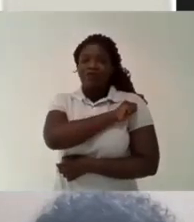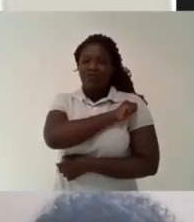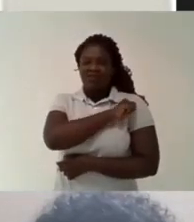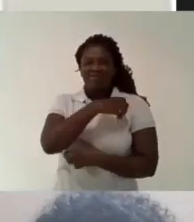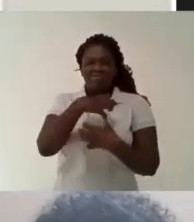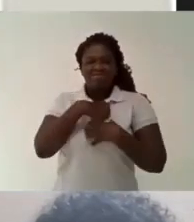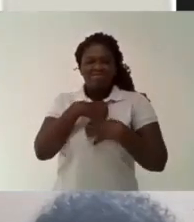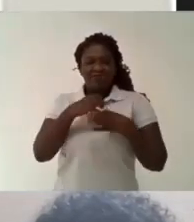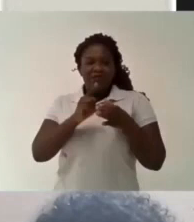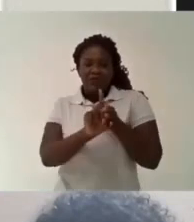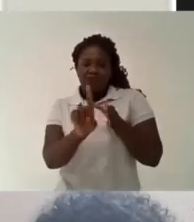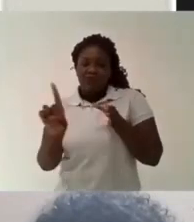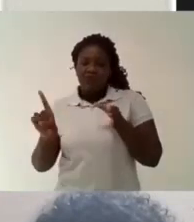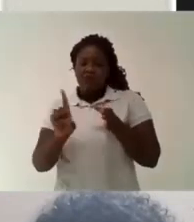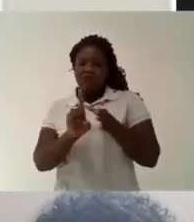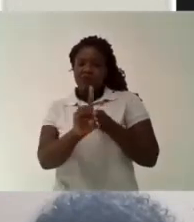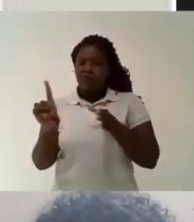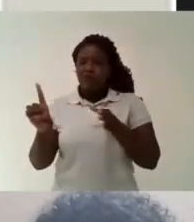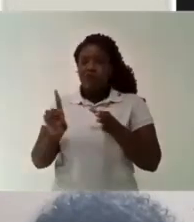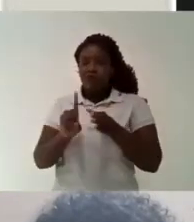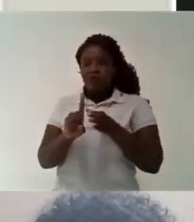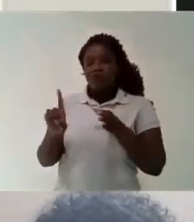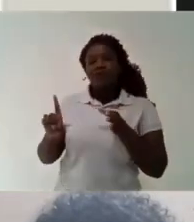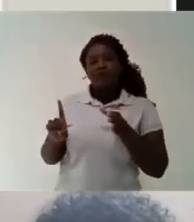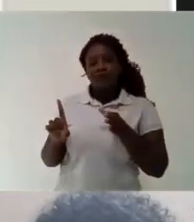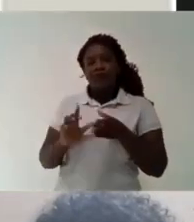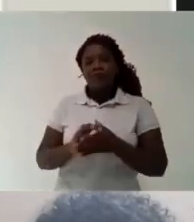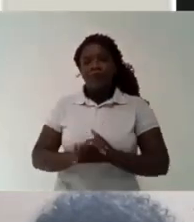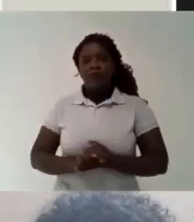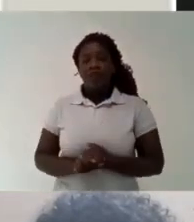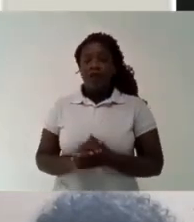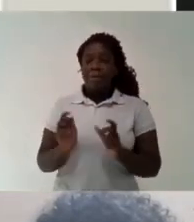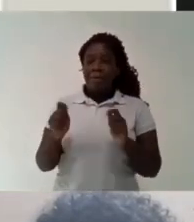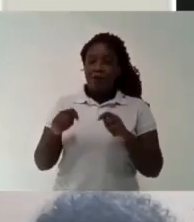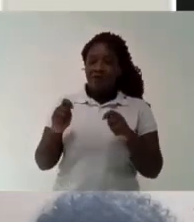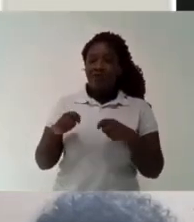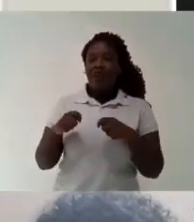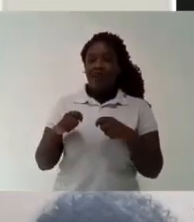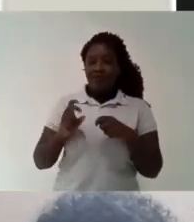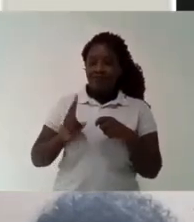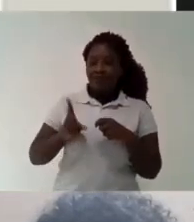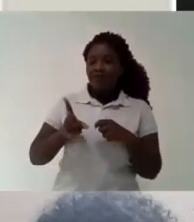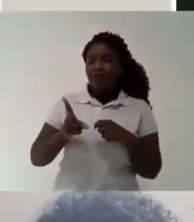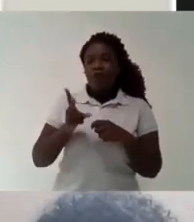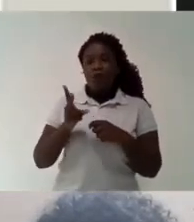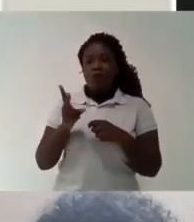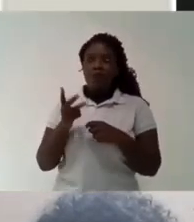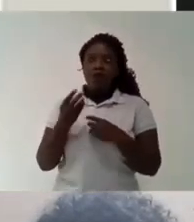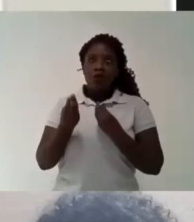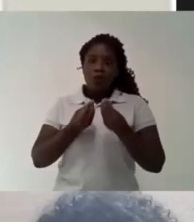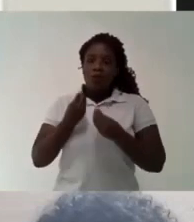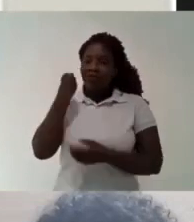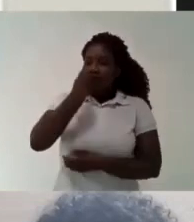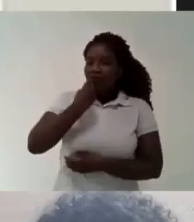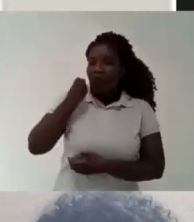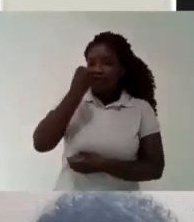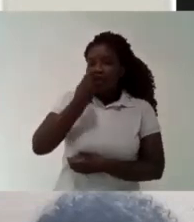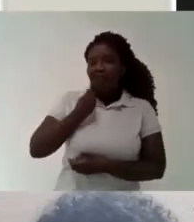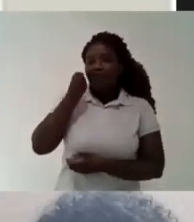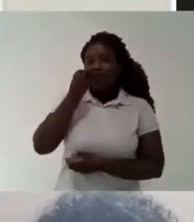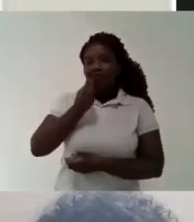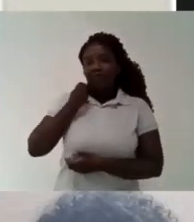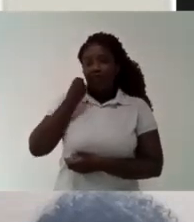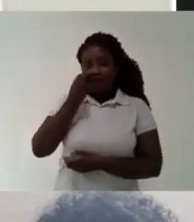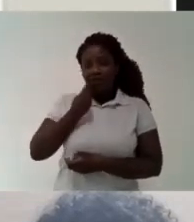in the whole of Latin America And the current general secretariat is